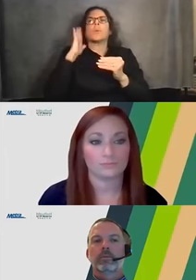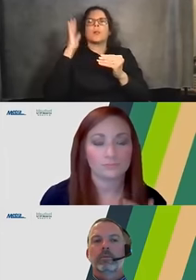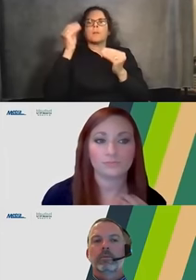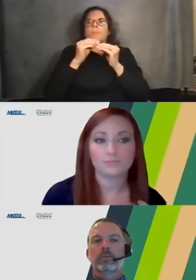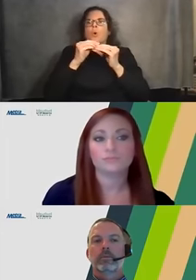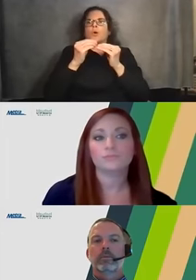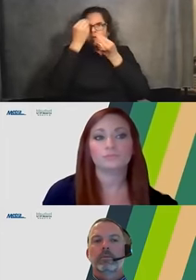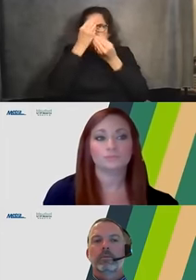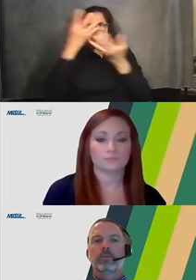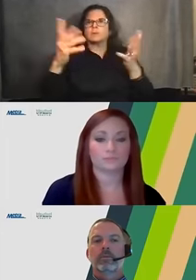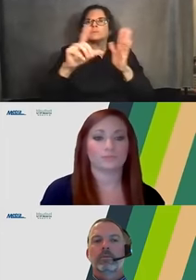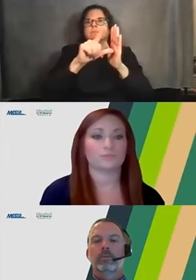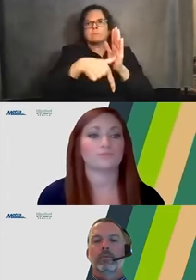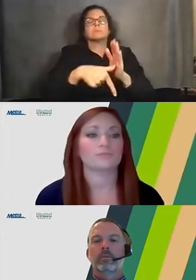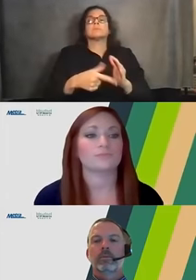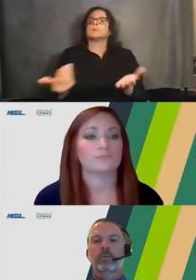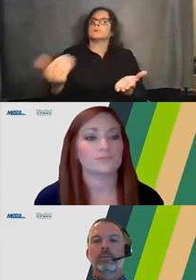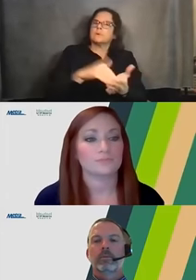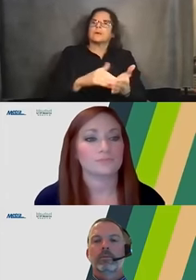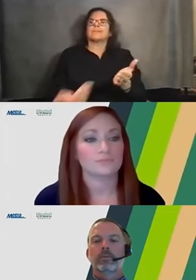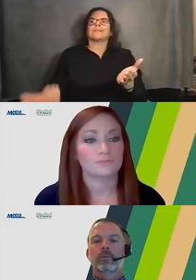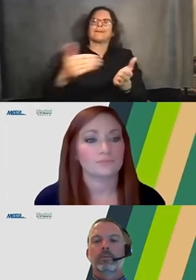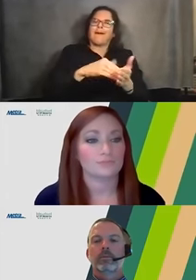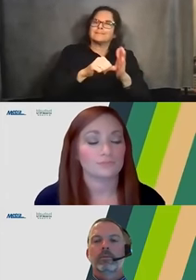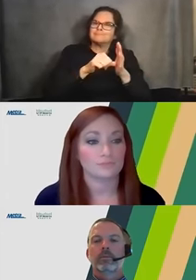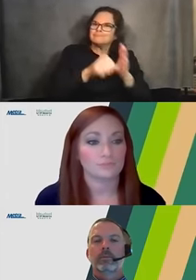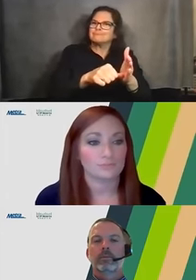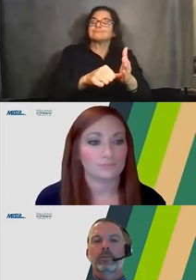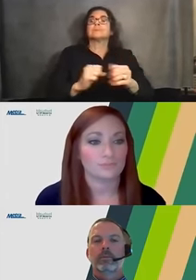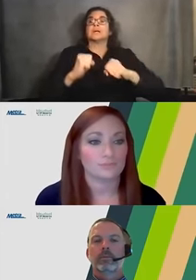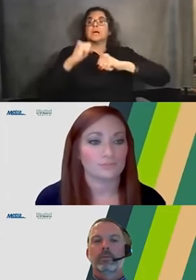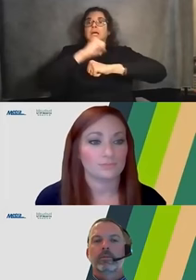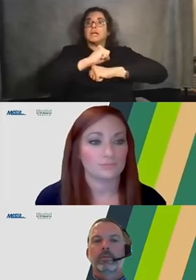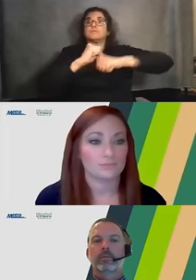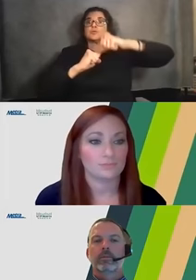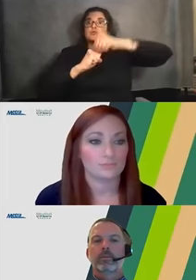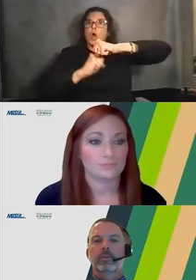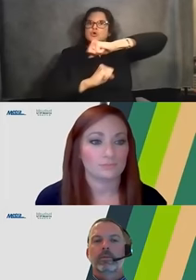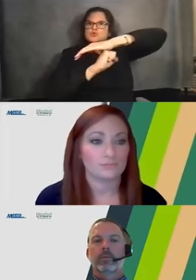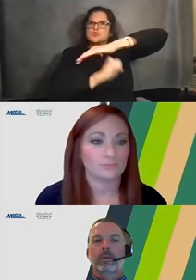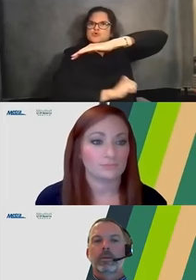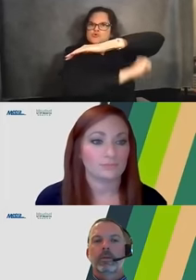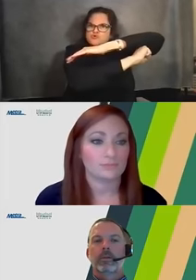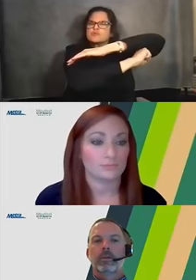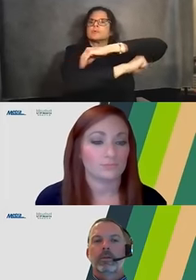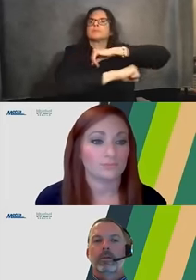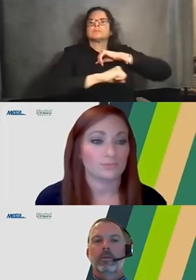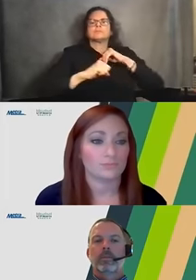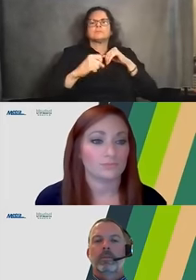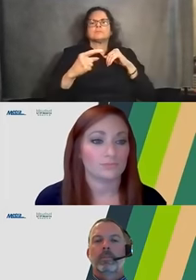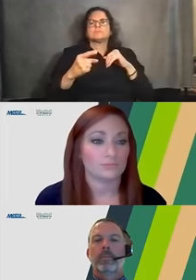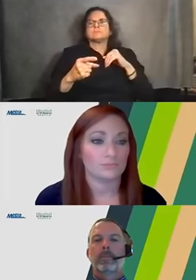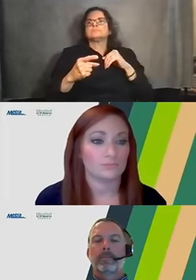over and over again, and I can't say it more than enough. All of the infrastructure that's being planned would occur within the existing railroad property.